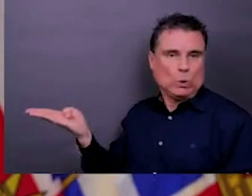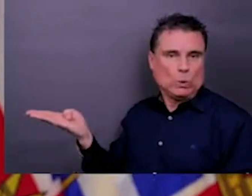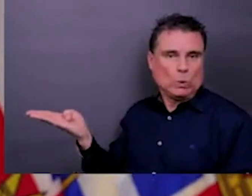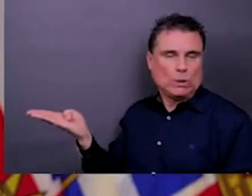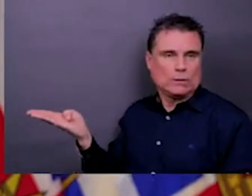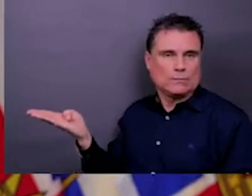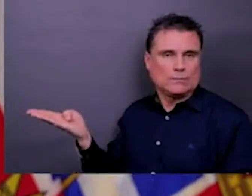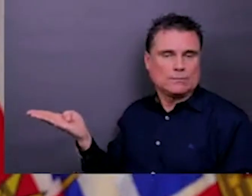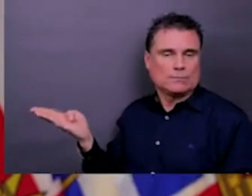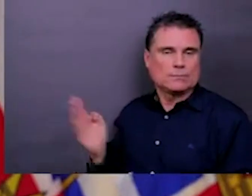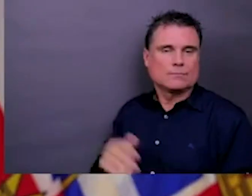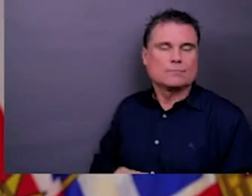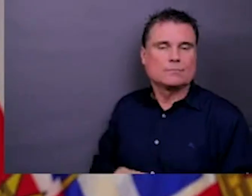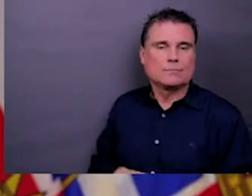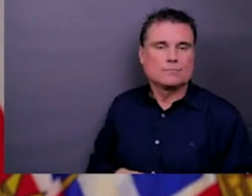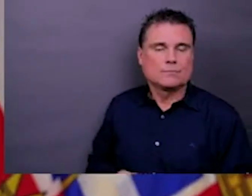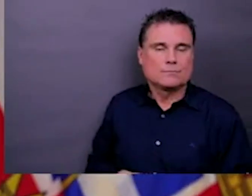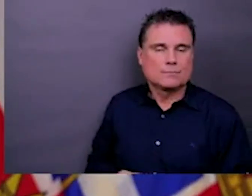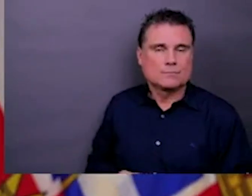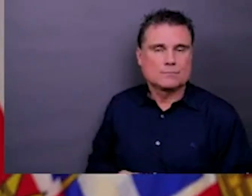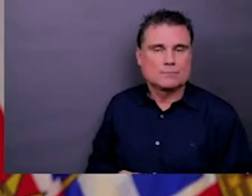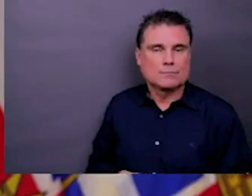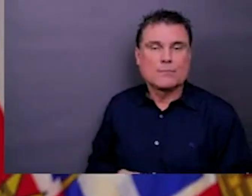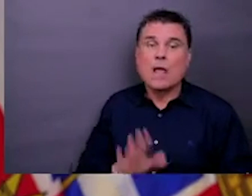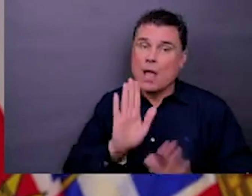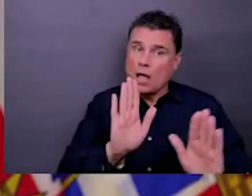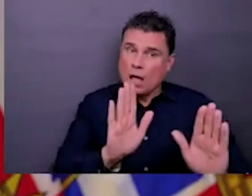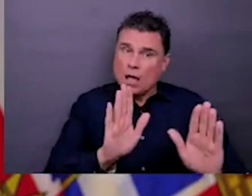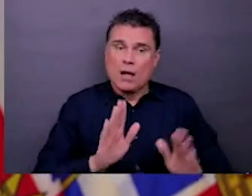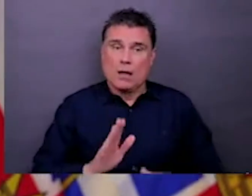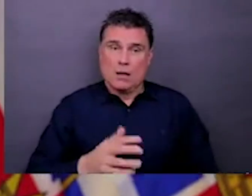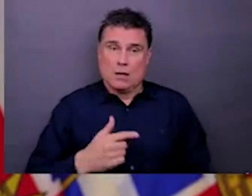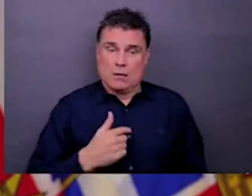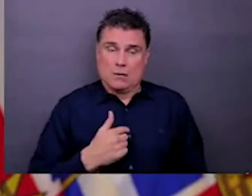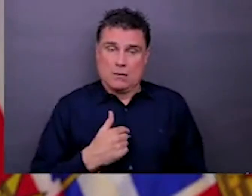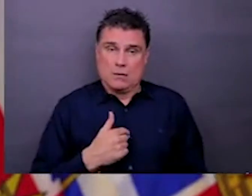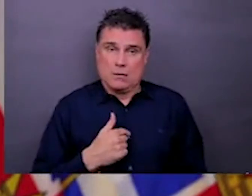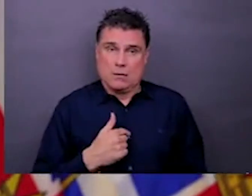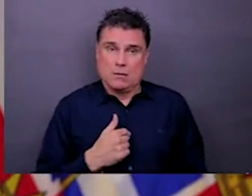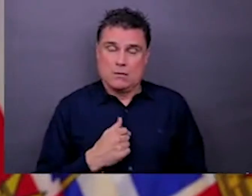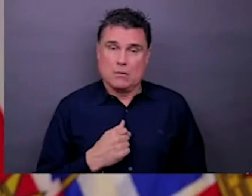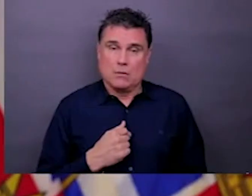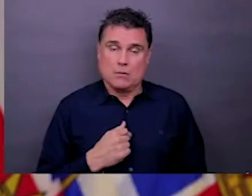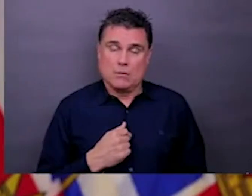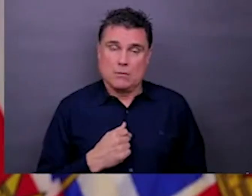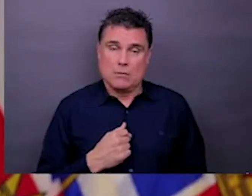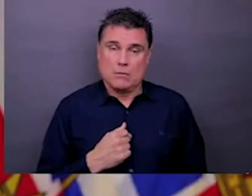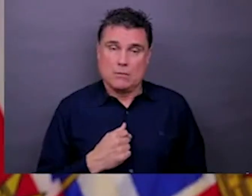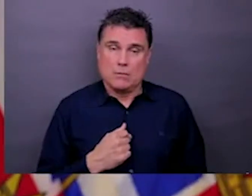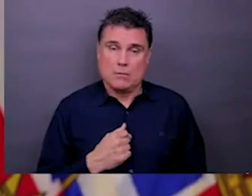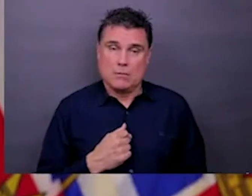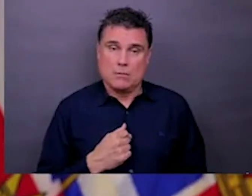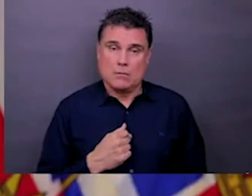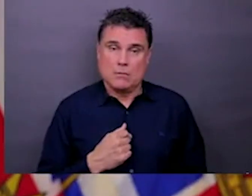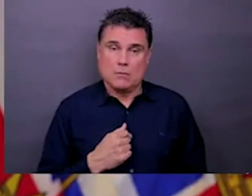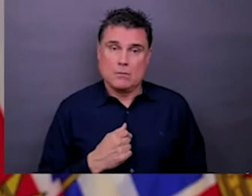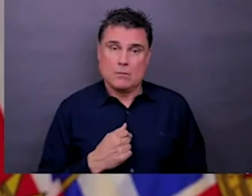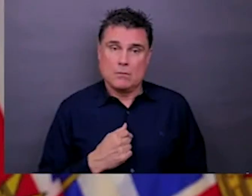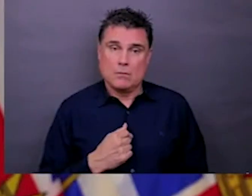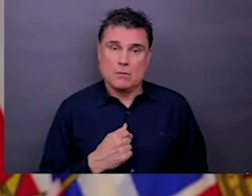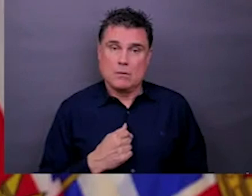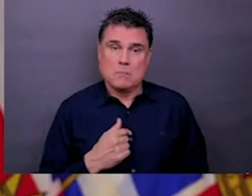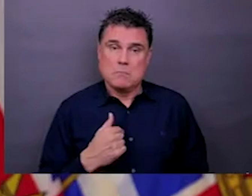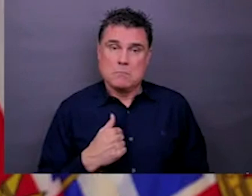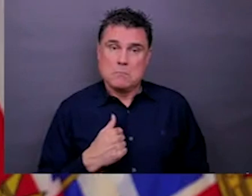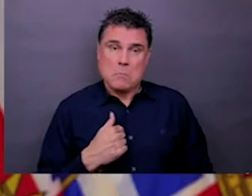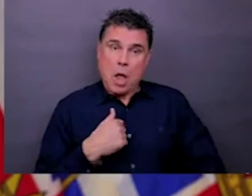I don't think, I'm not aware that I authority. Let's put it that way. And we're not talking about arresting